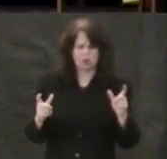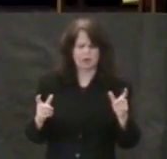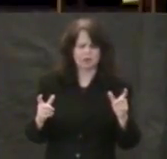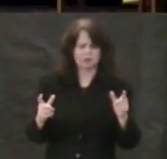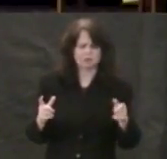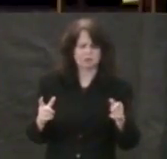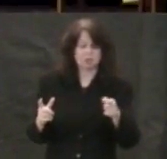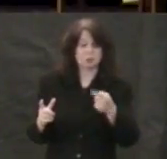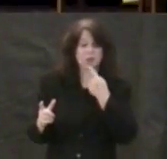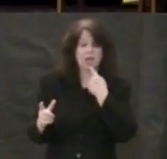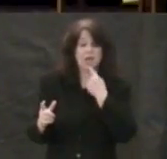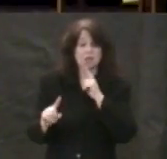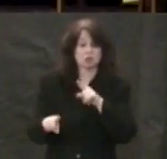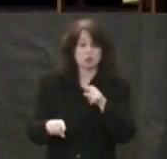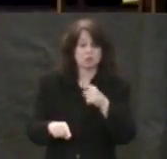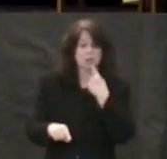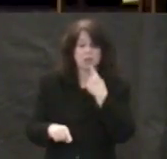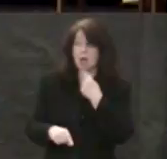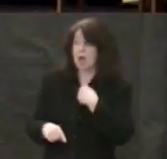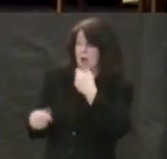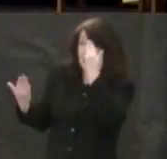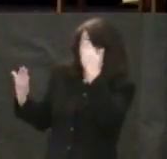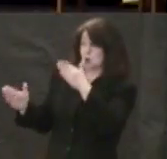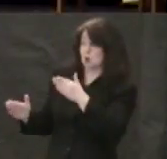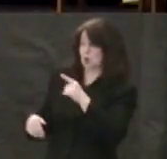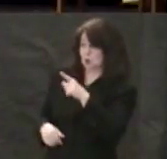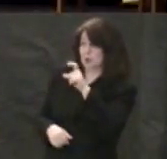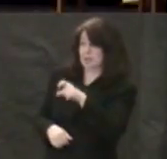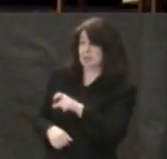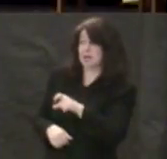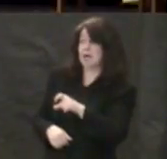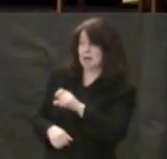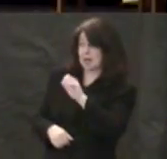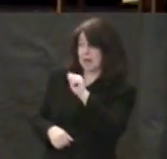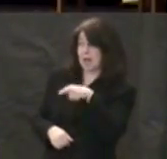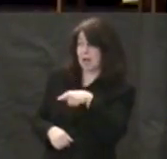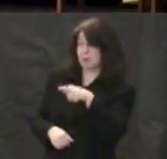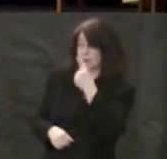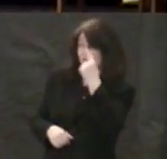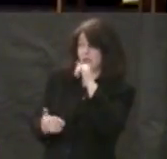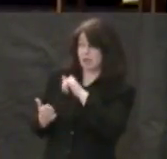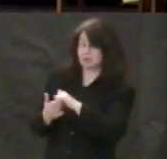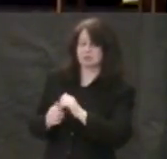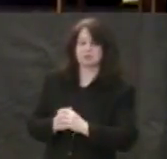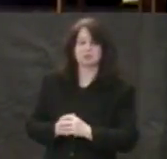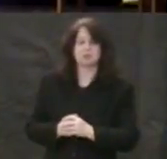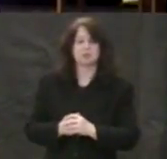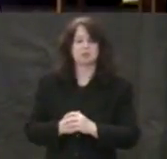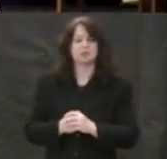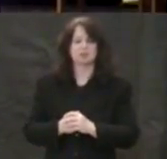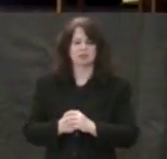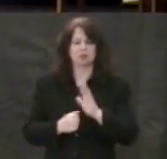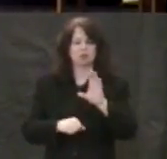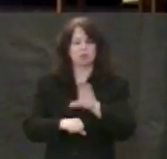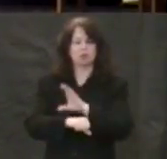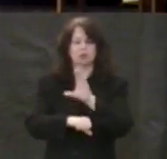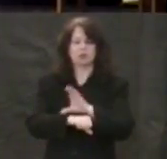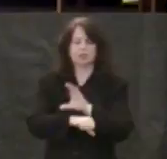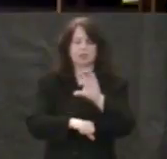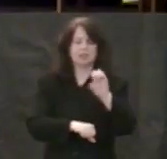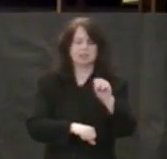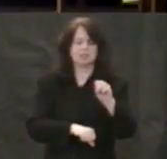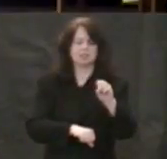cleverly devised myth. A different answer Siri gives to the meaning of life is chocolate.